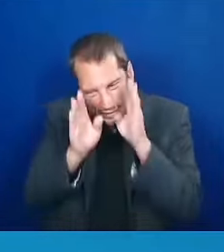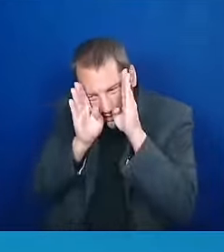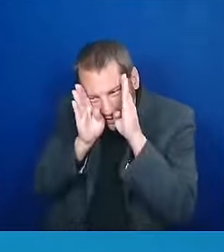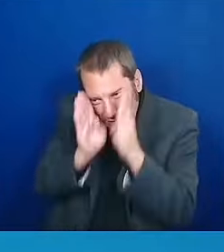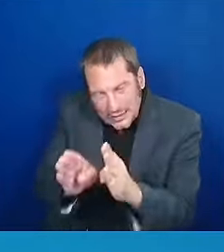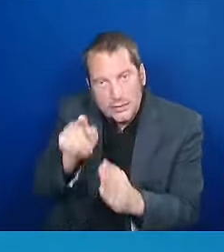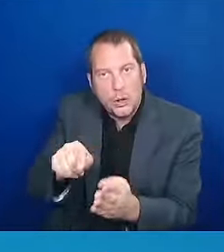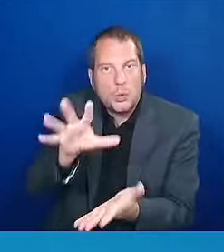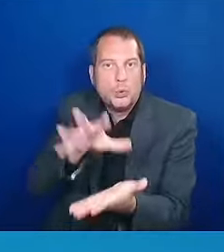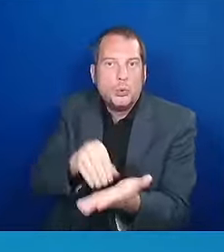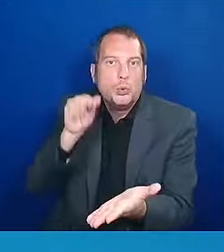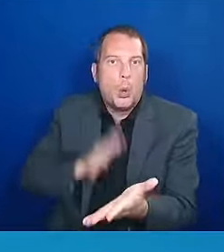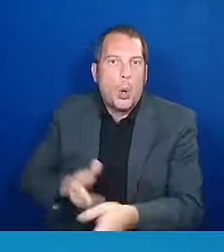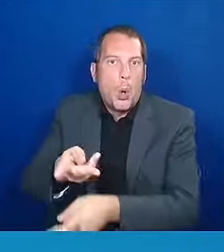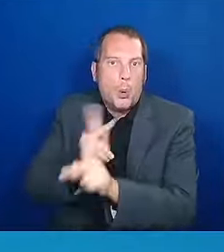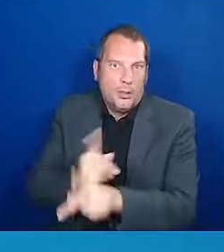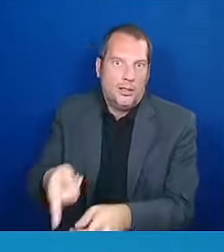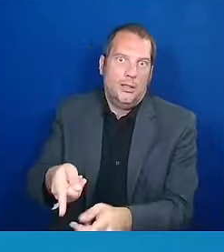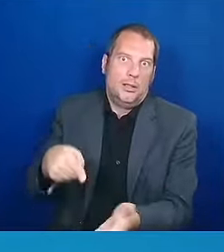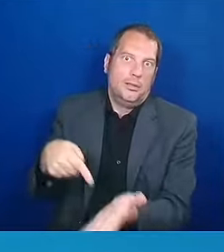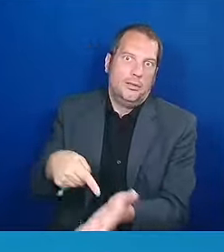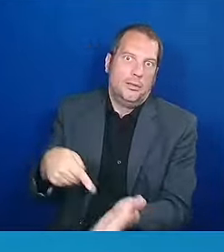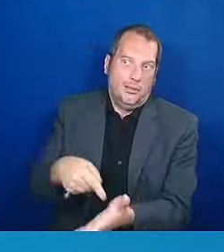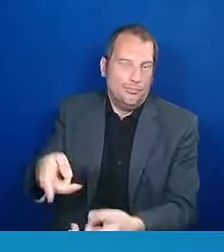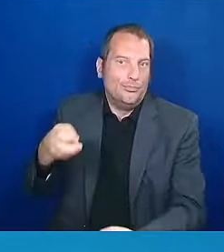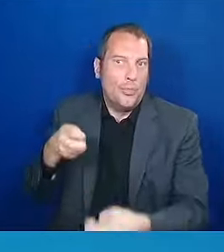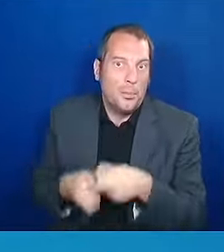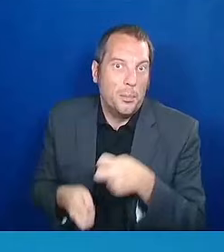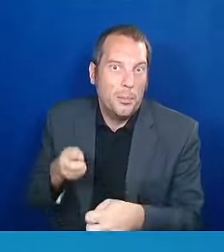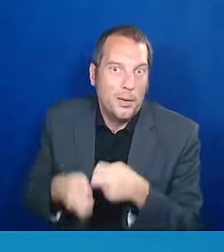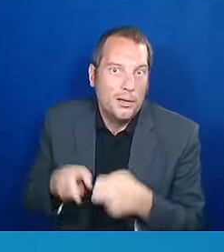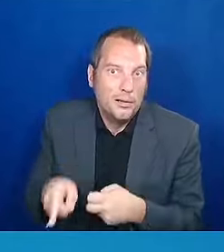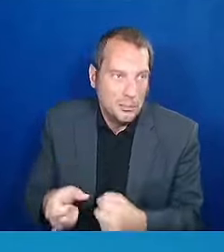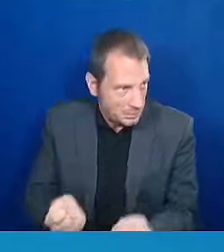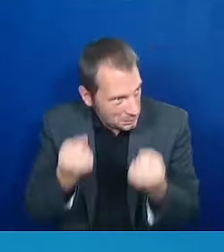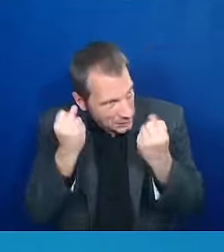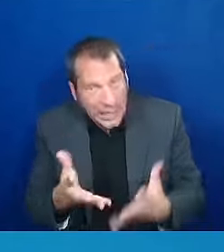And I know there are many here who have benefited from that work.